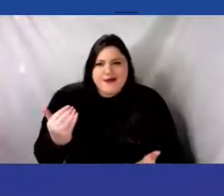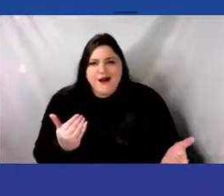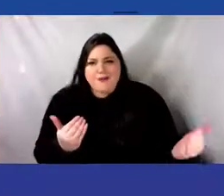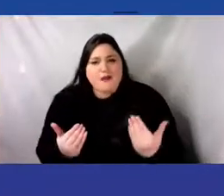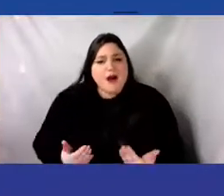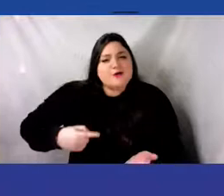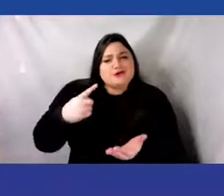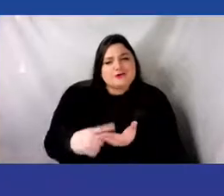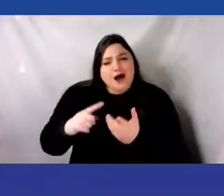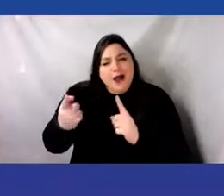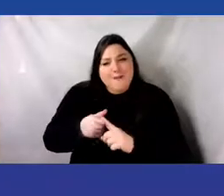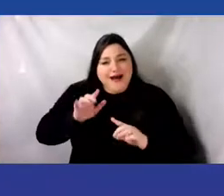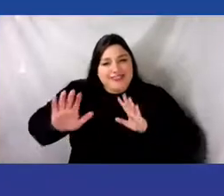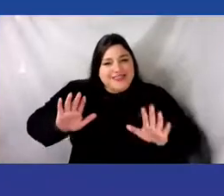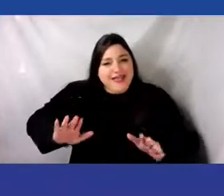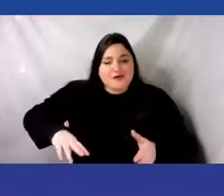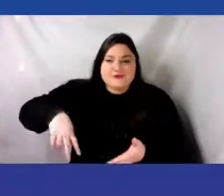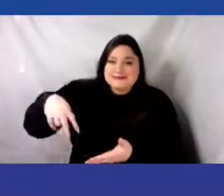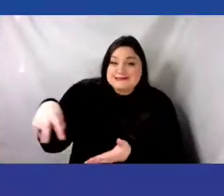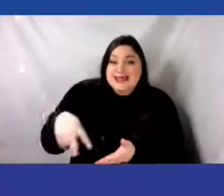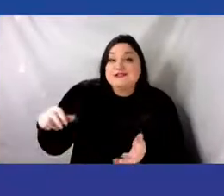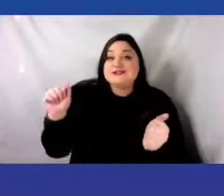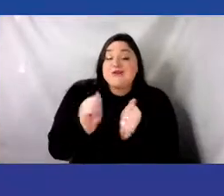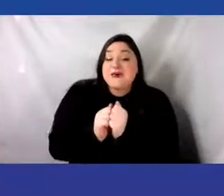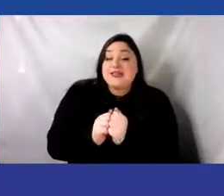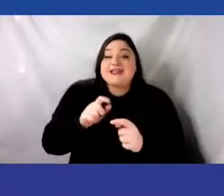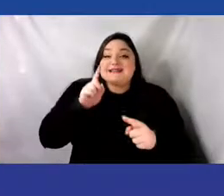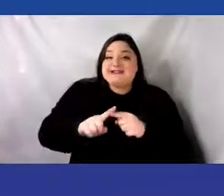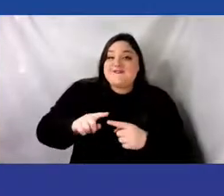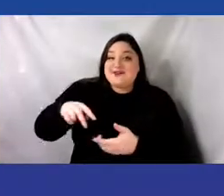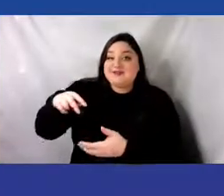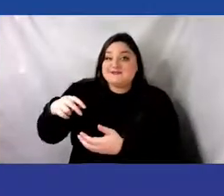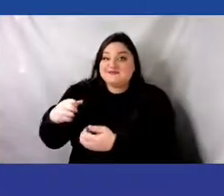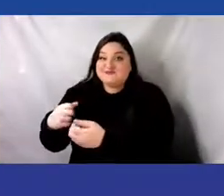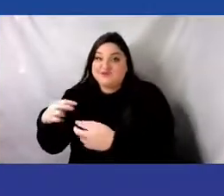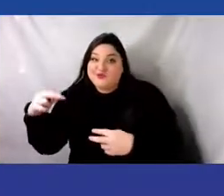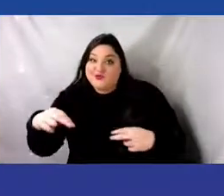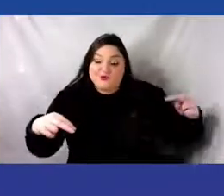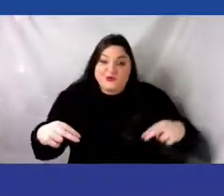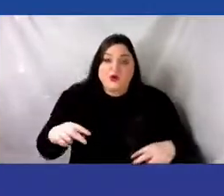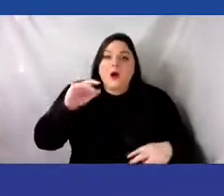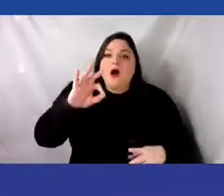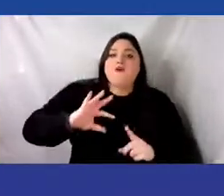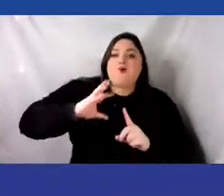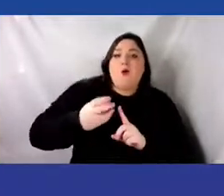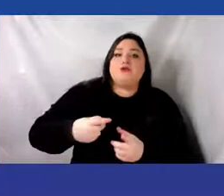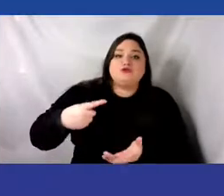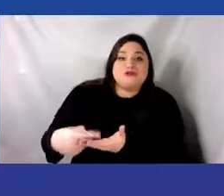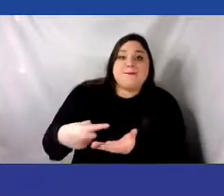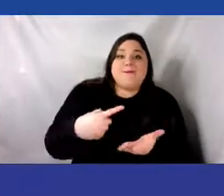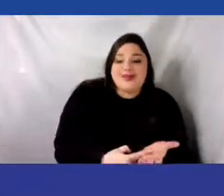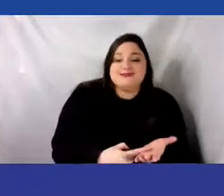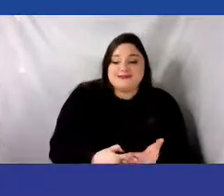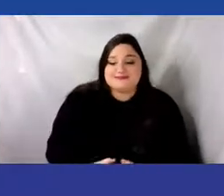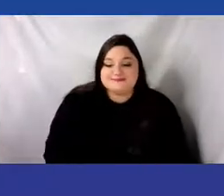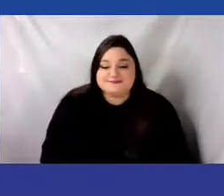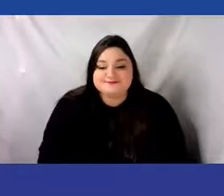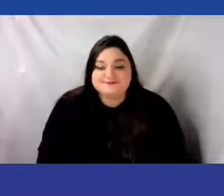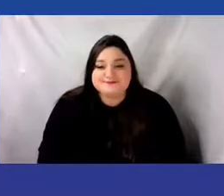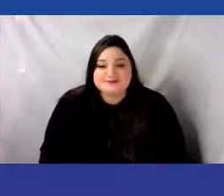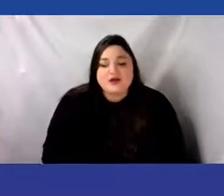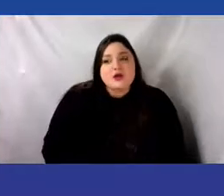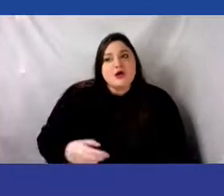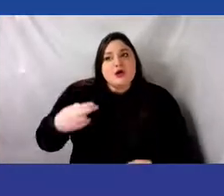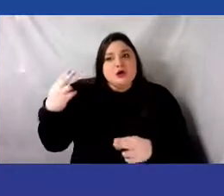culture debates. In the coming conversations, as artists, thinker, activists of various generations